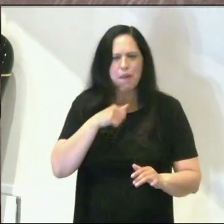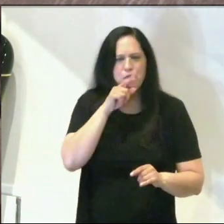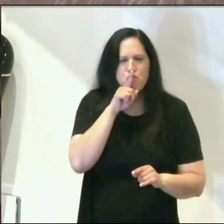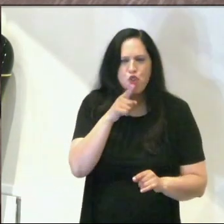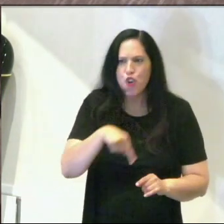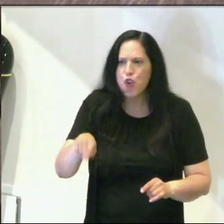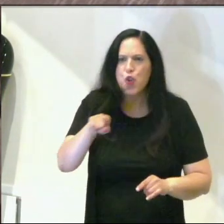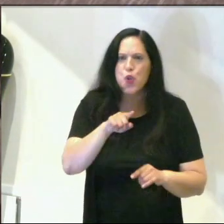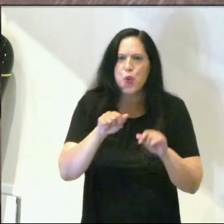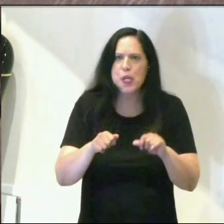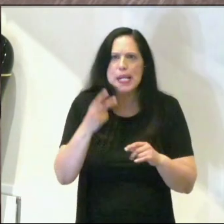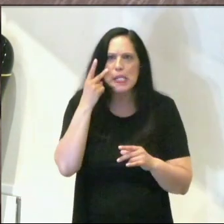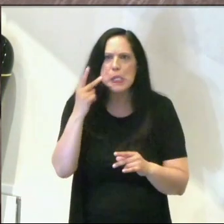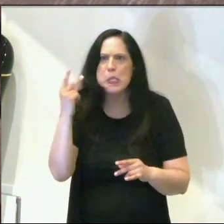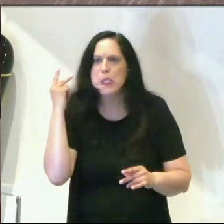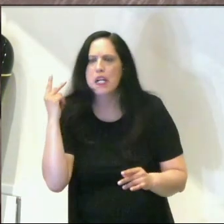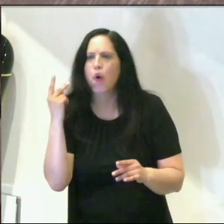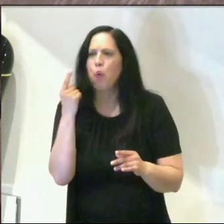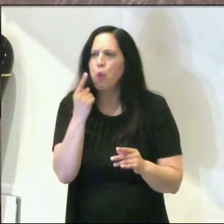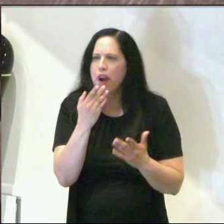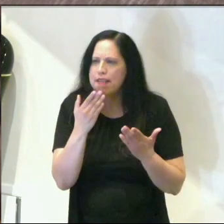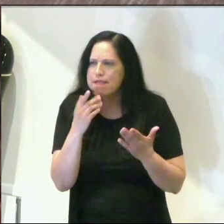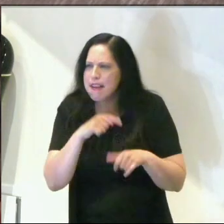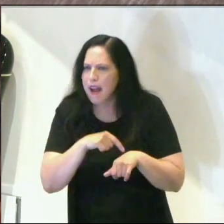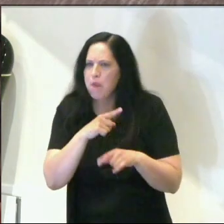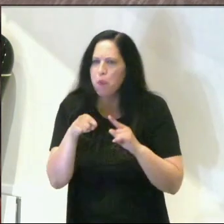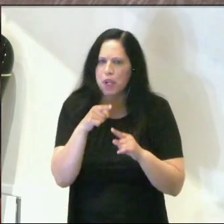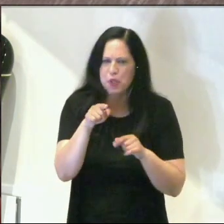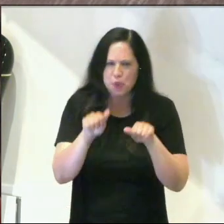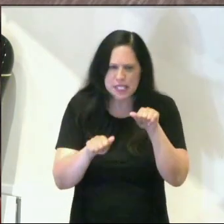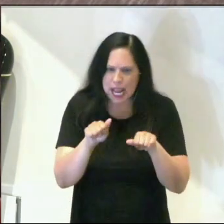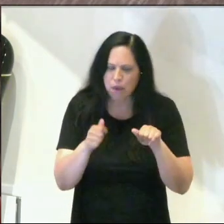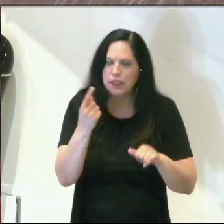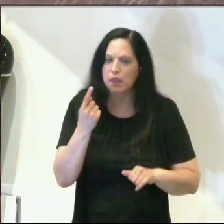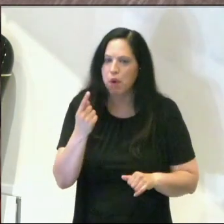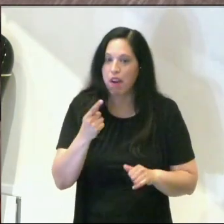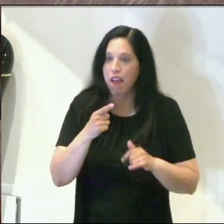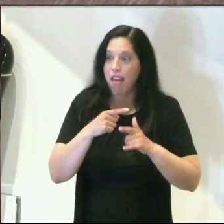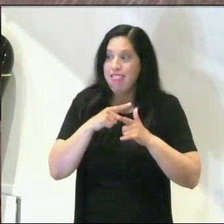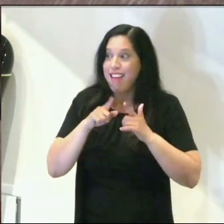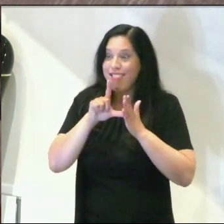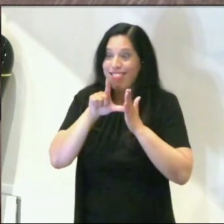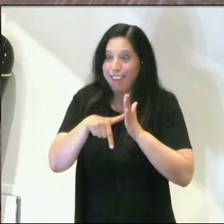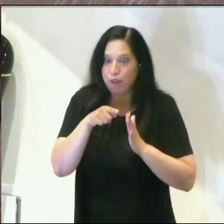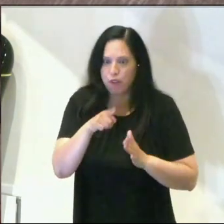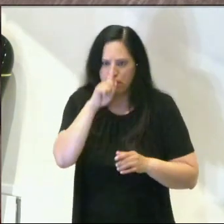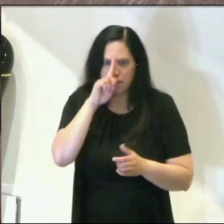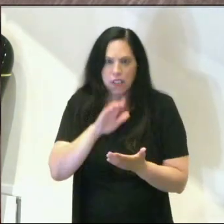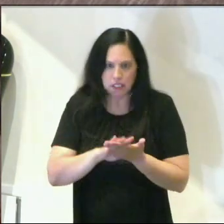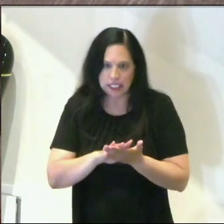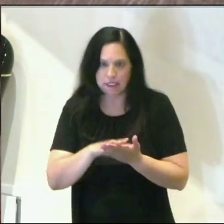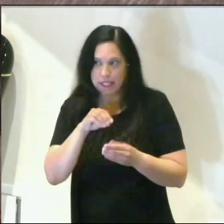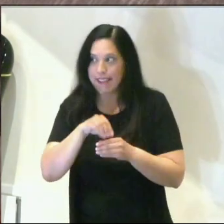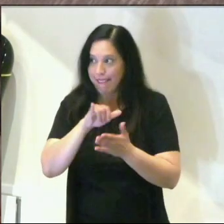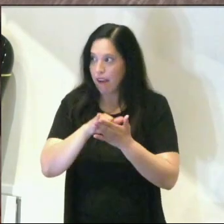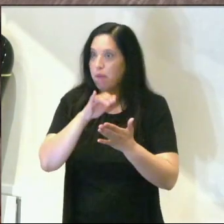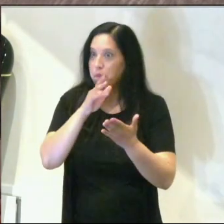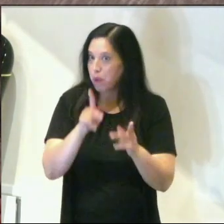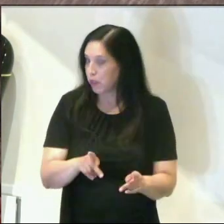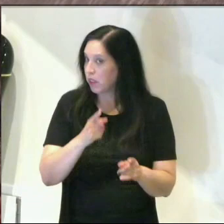life where you doubted something or someone only later on then to become a believer in that person.